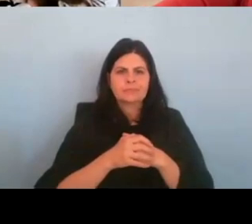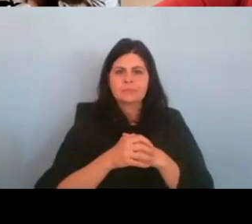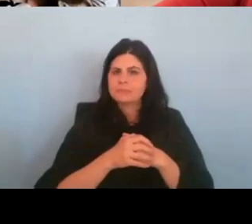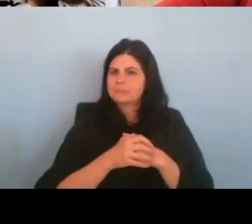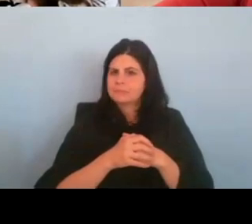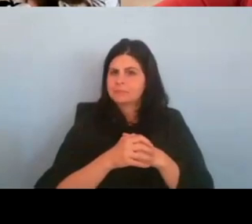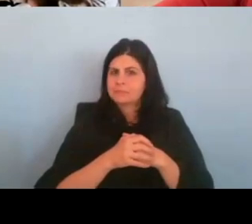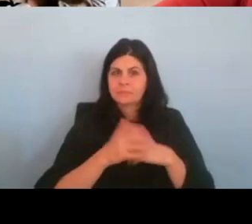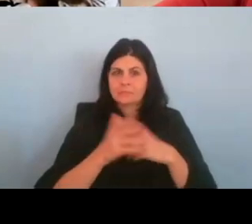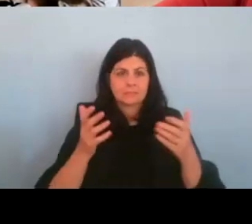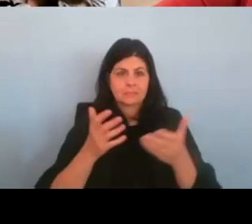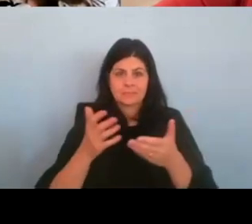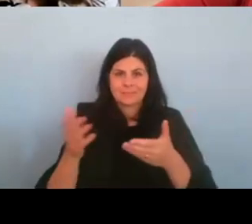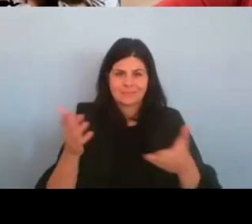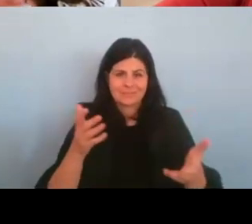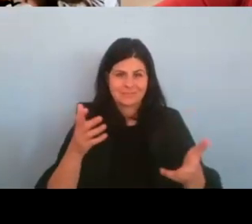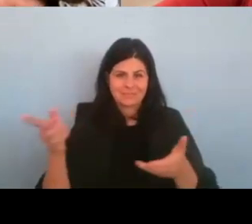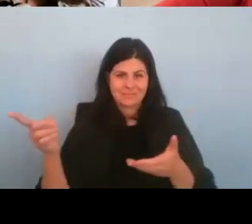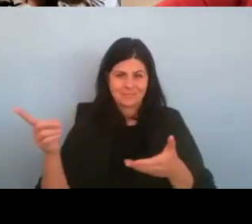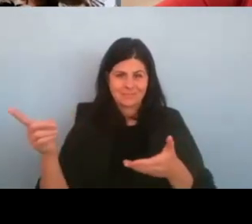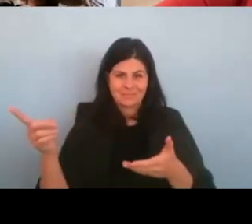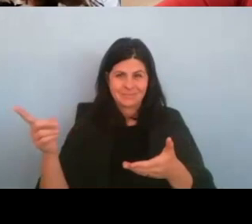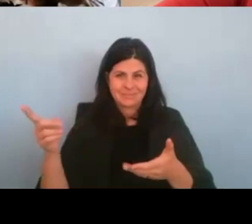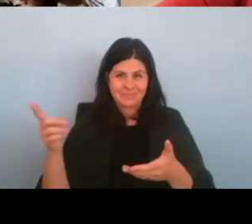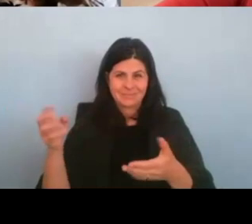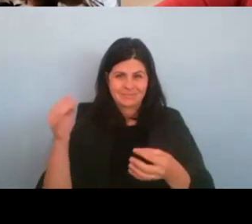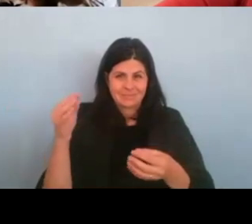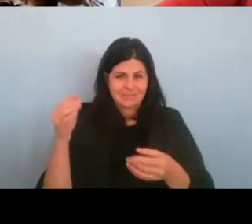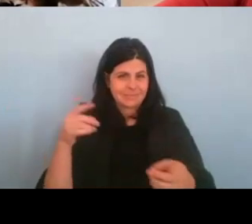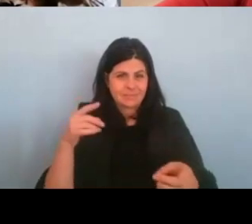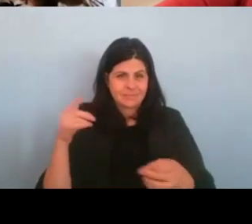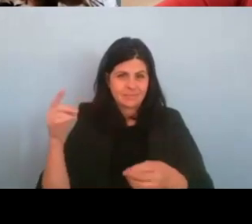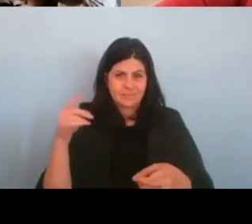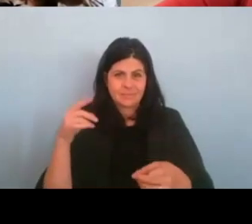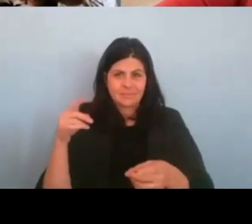You guys want to answer first? It's a thinking question for sure.